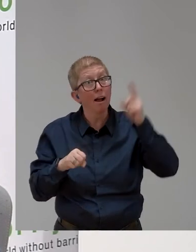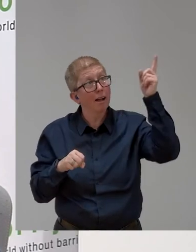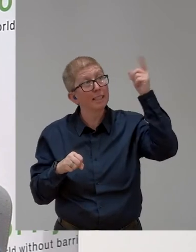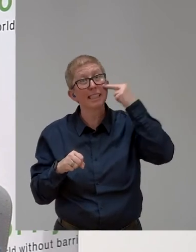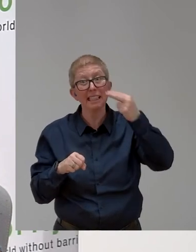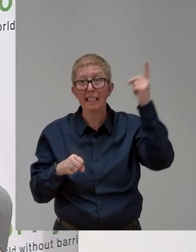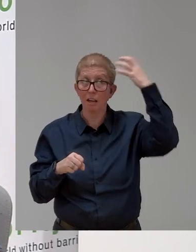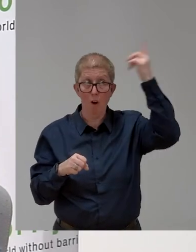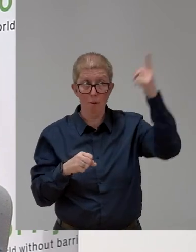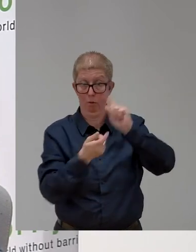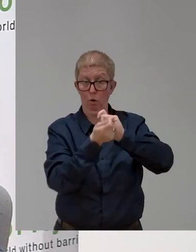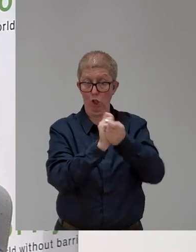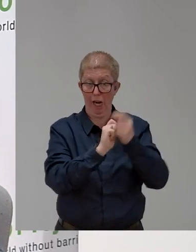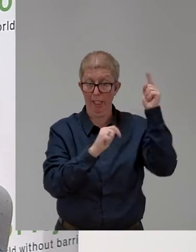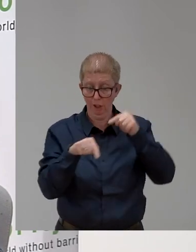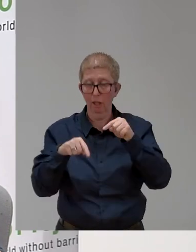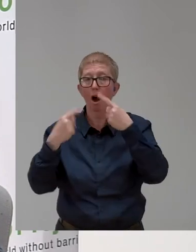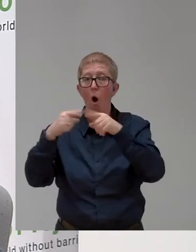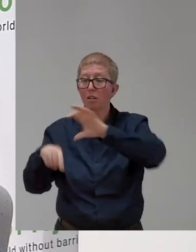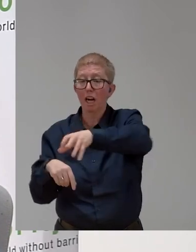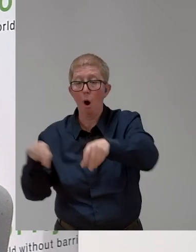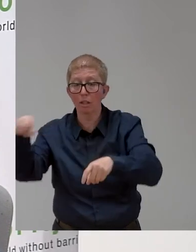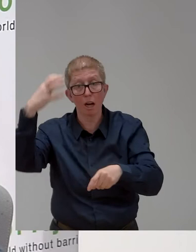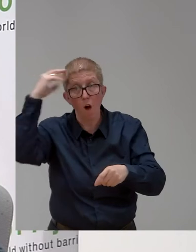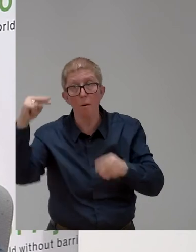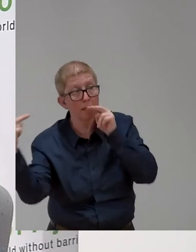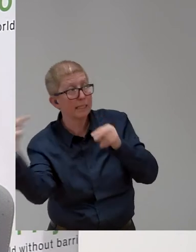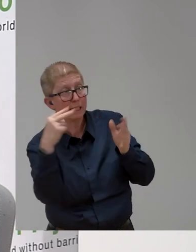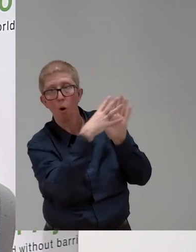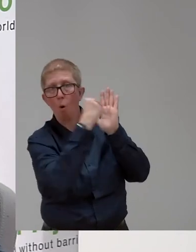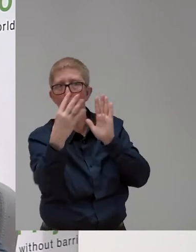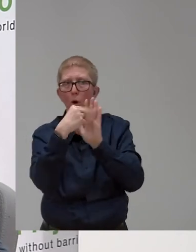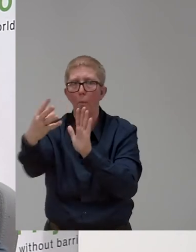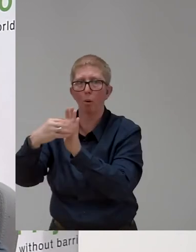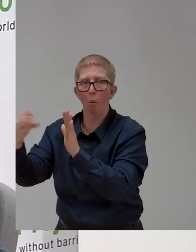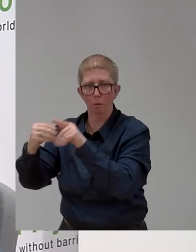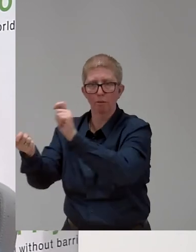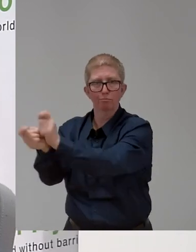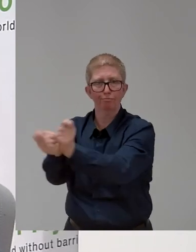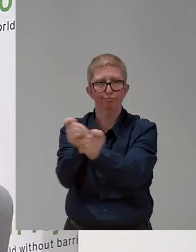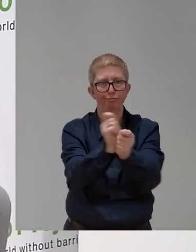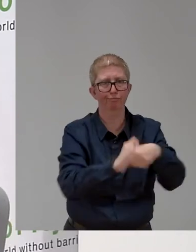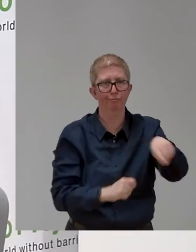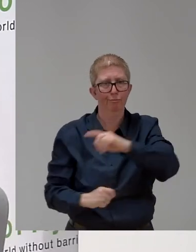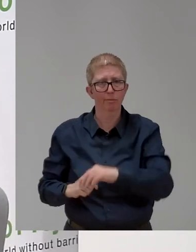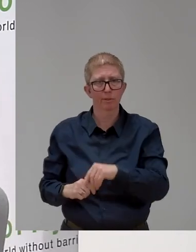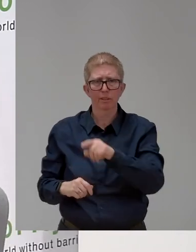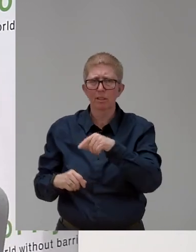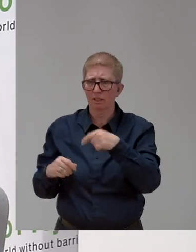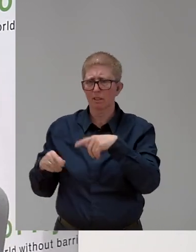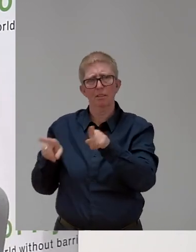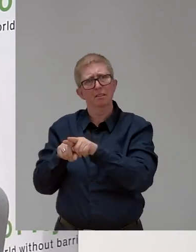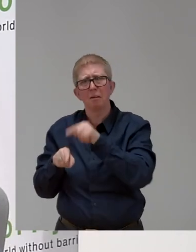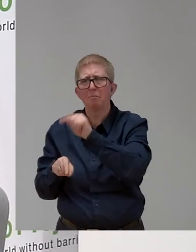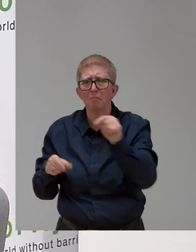a leader and say, you know, I am changing it. I am including Bank Austria, you know, they are the big ones. And